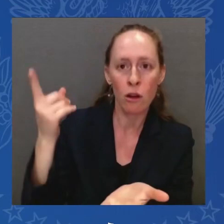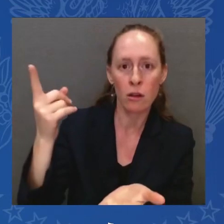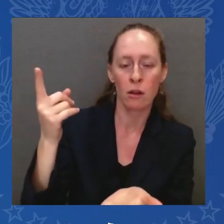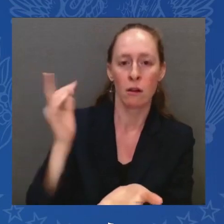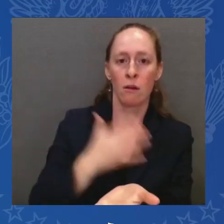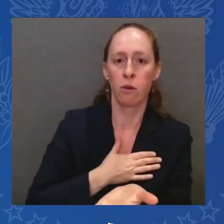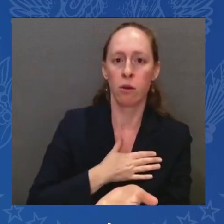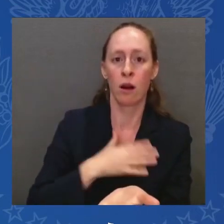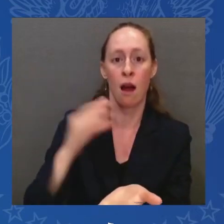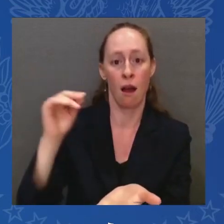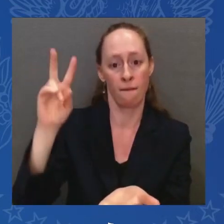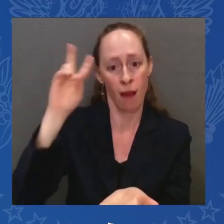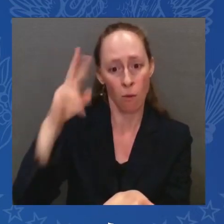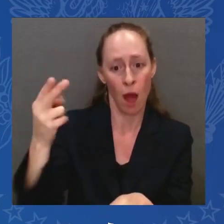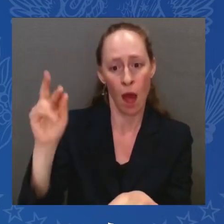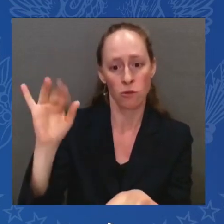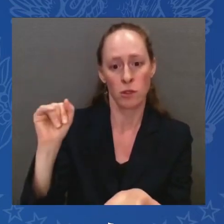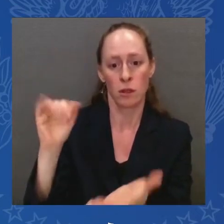President Joe Biden.